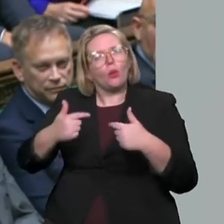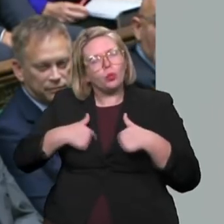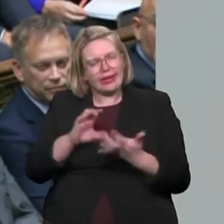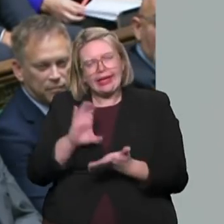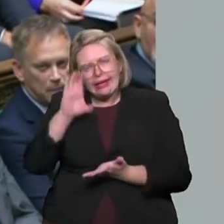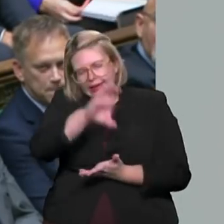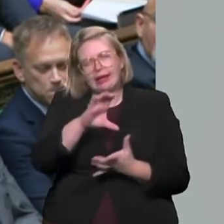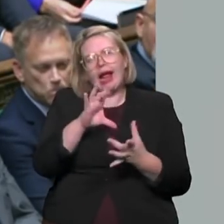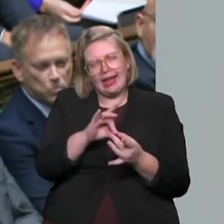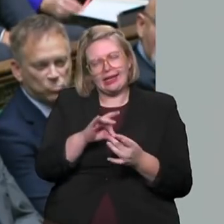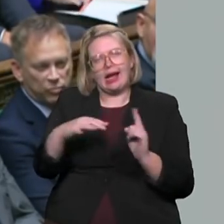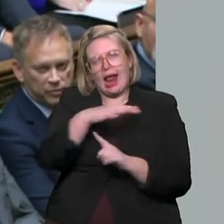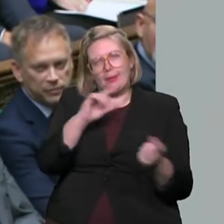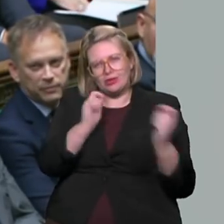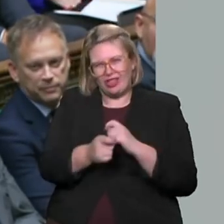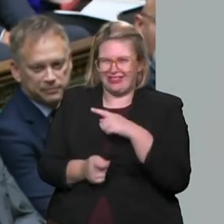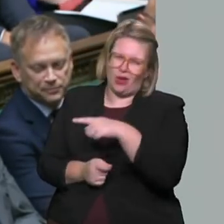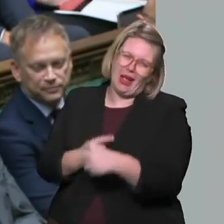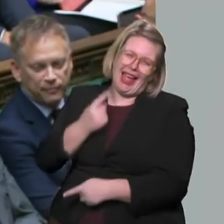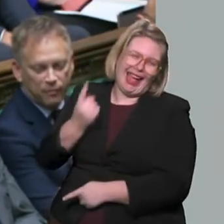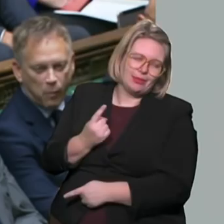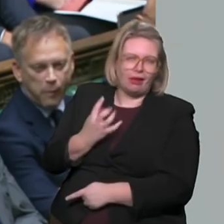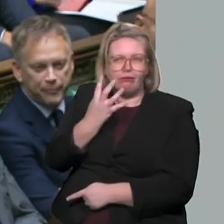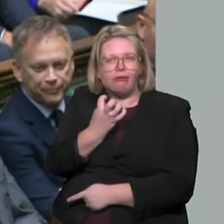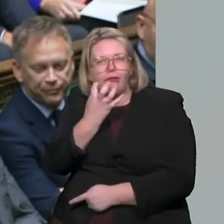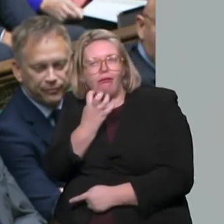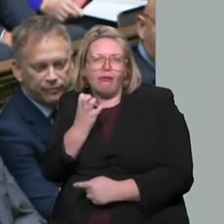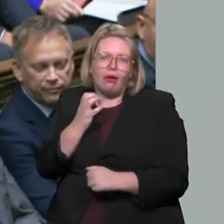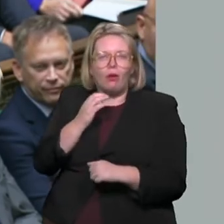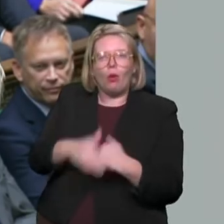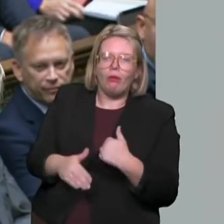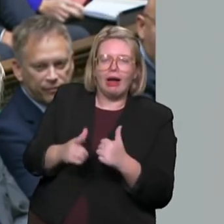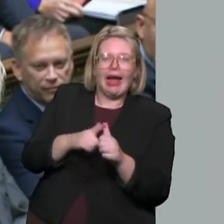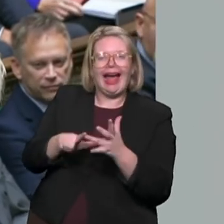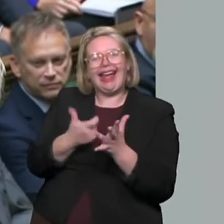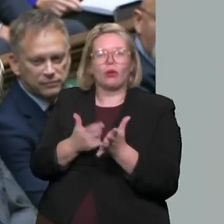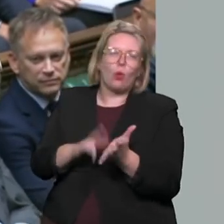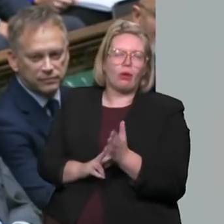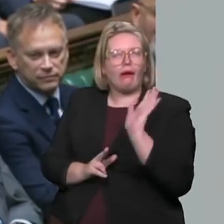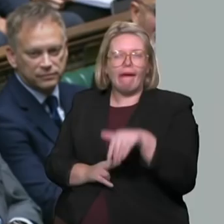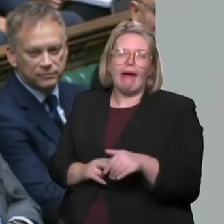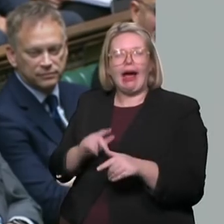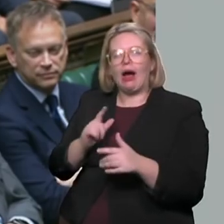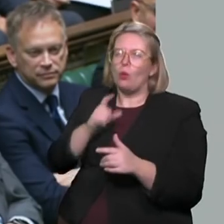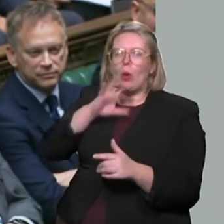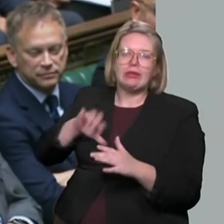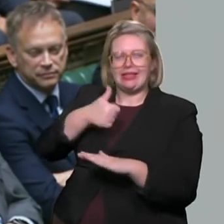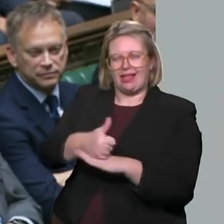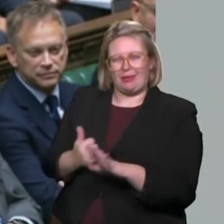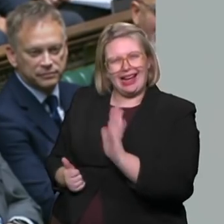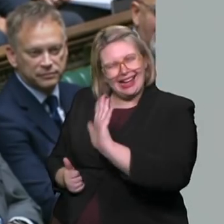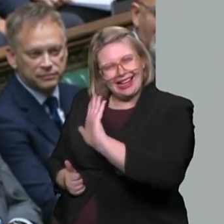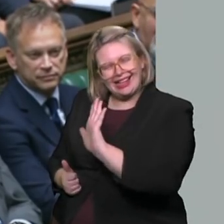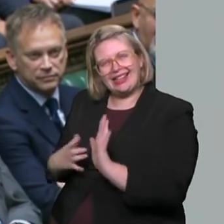generation, and he is far too gloomy about the prospects of ACORN in Aberdeen. I think he needs to be